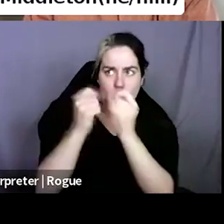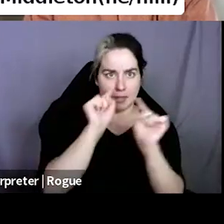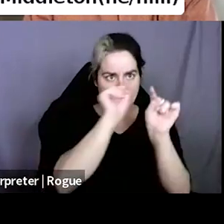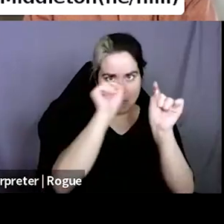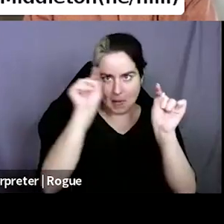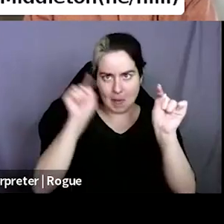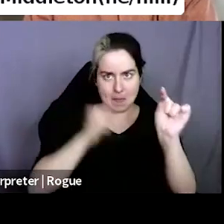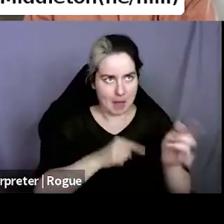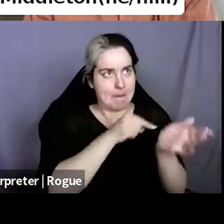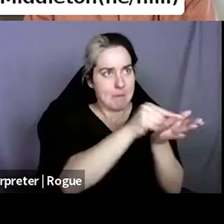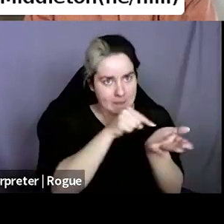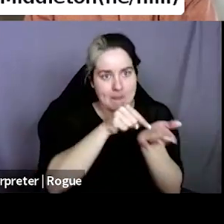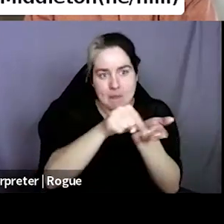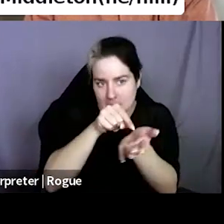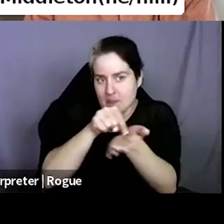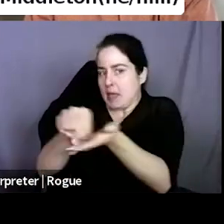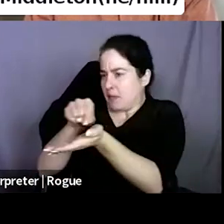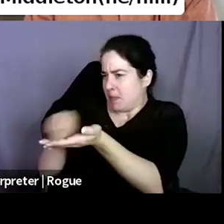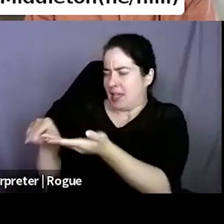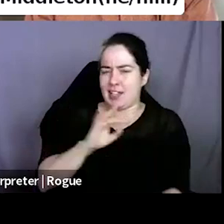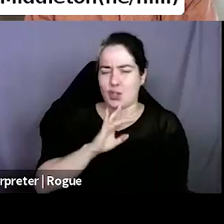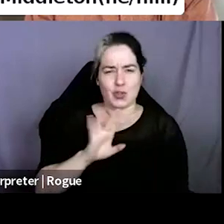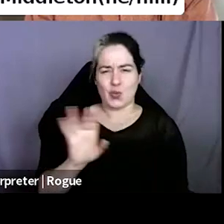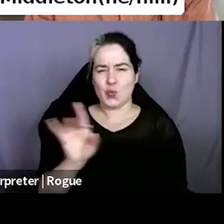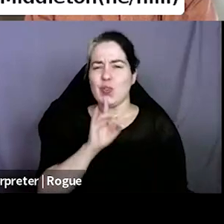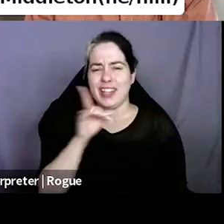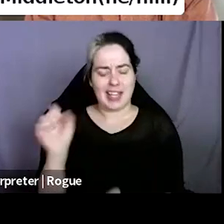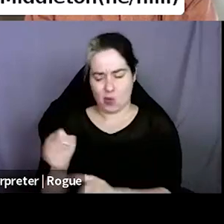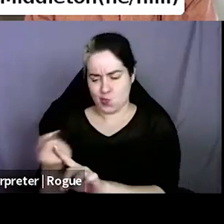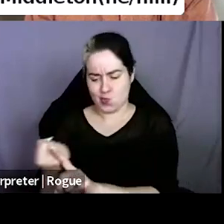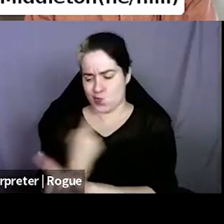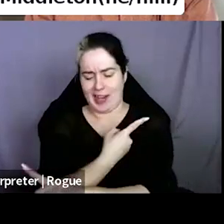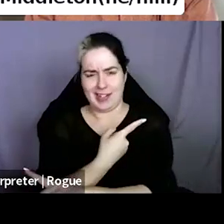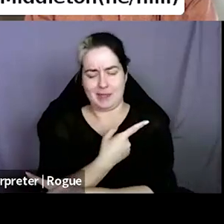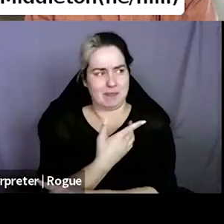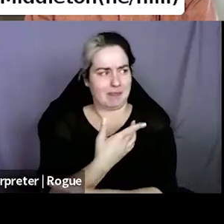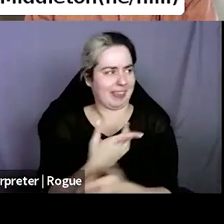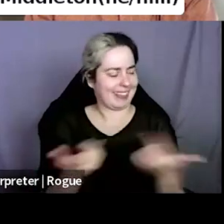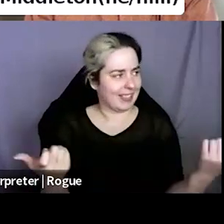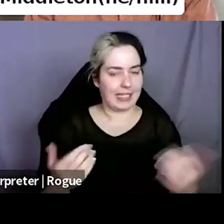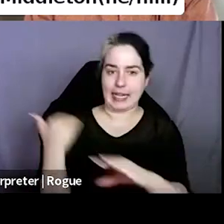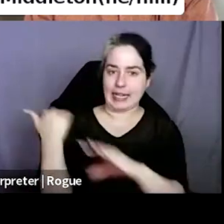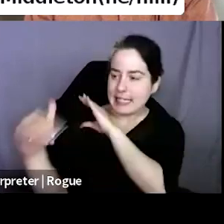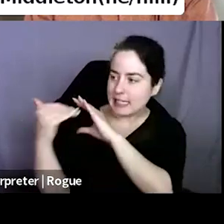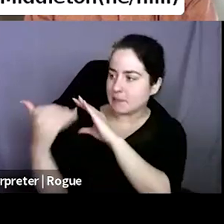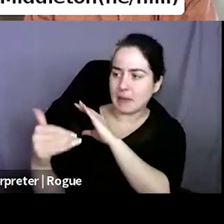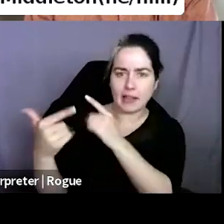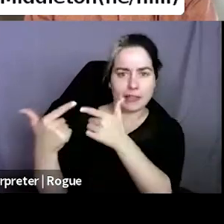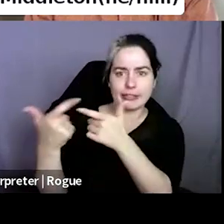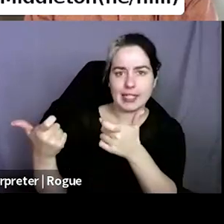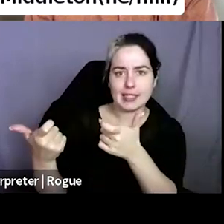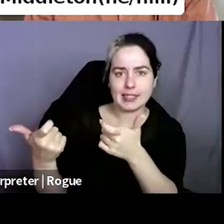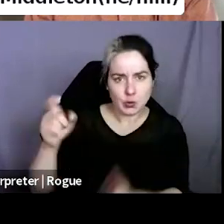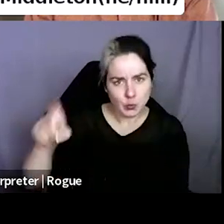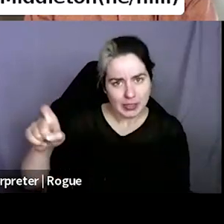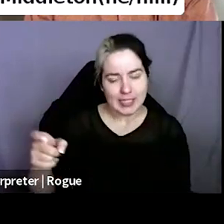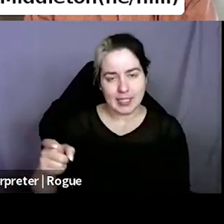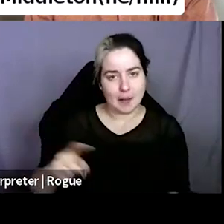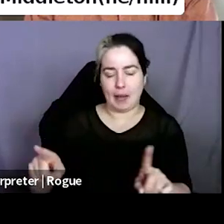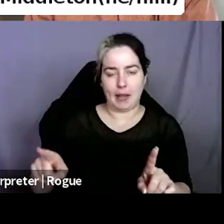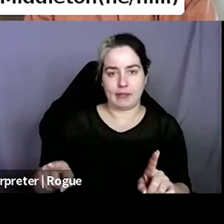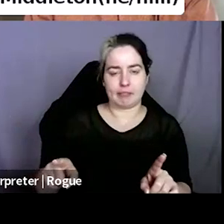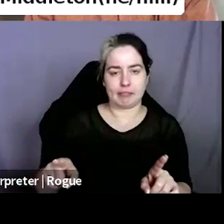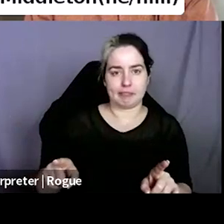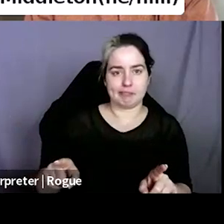Um, and it's all the like random tools, like email tools and stuff like that, that you don't, you don't think about. Um,